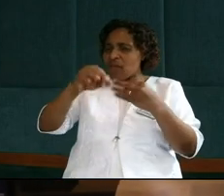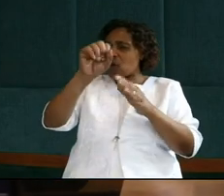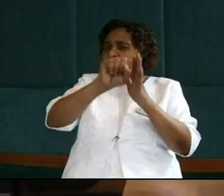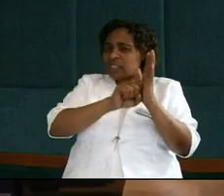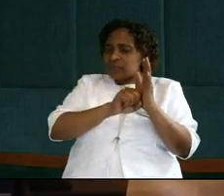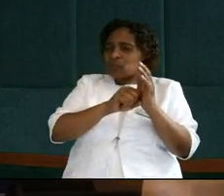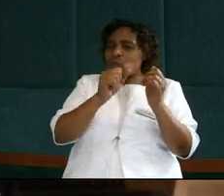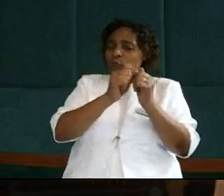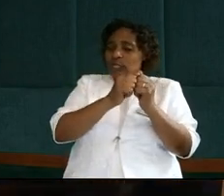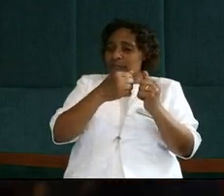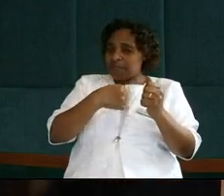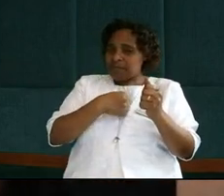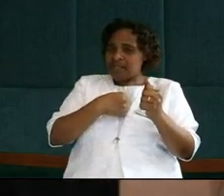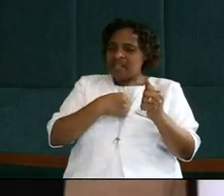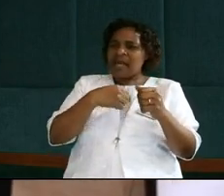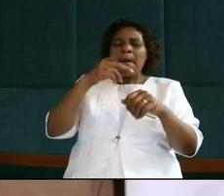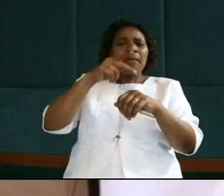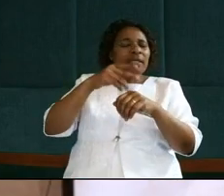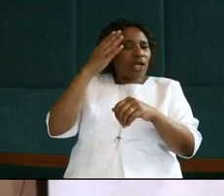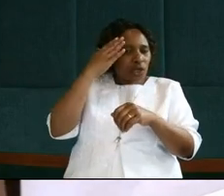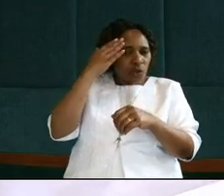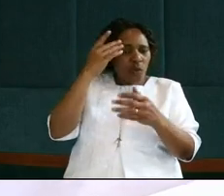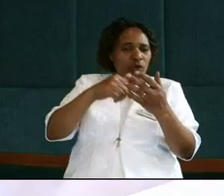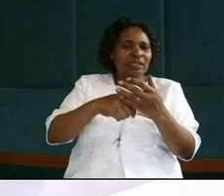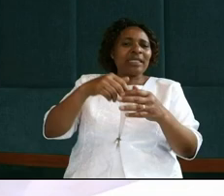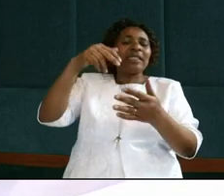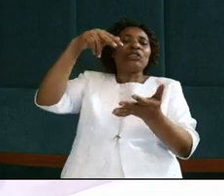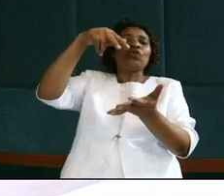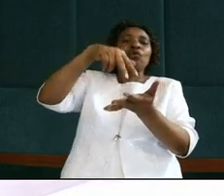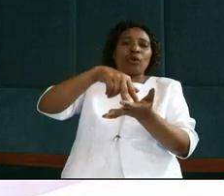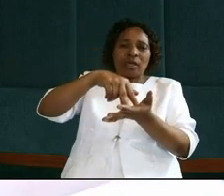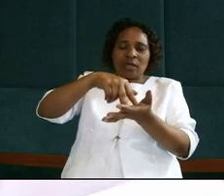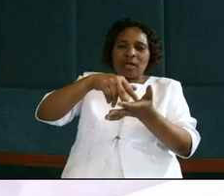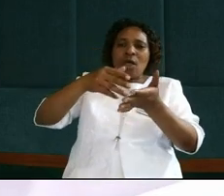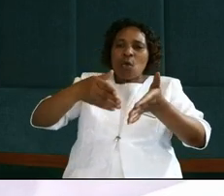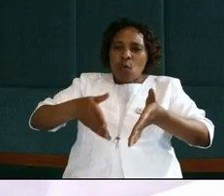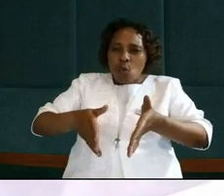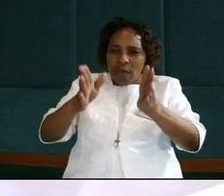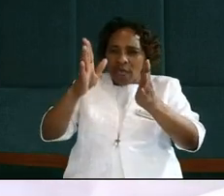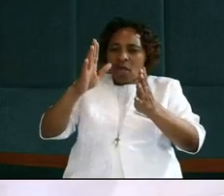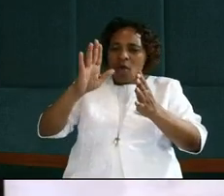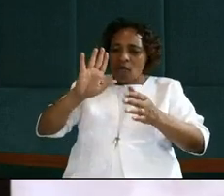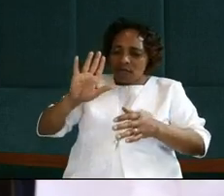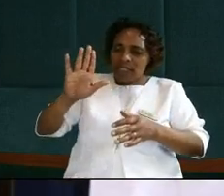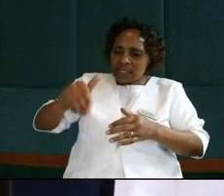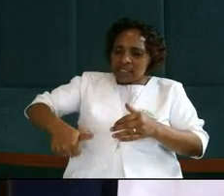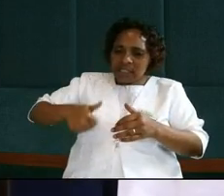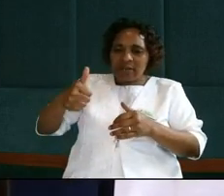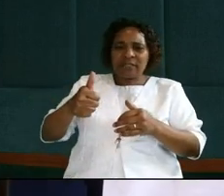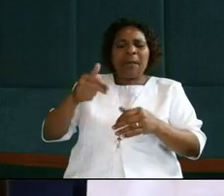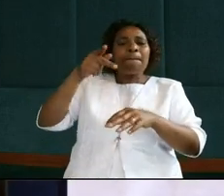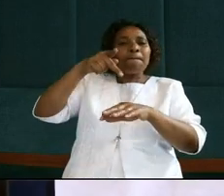with me, Peter knew he stood on the way of his salvation. Peter